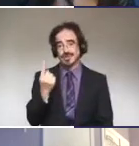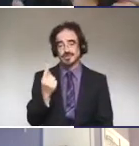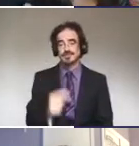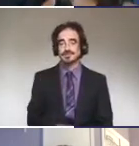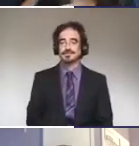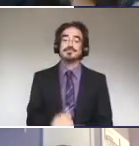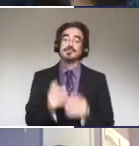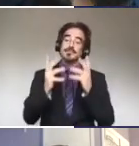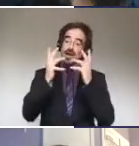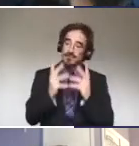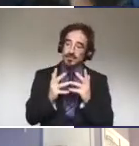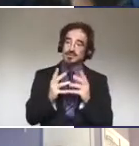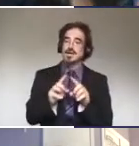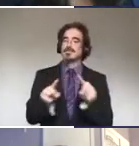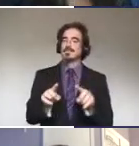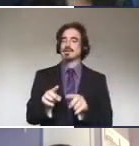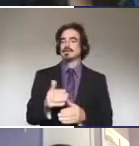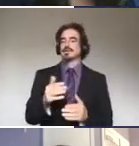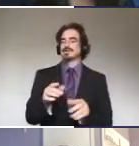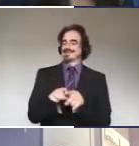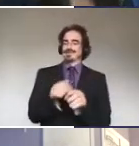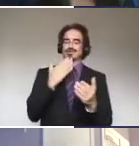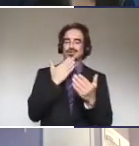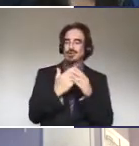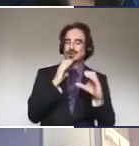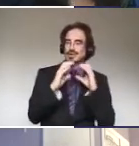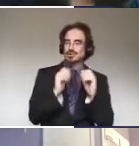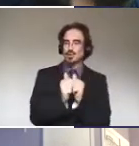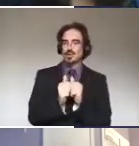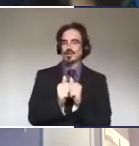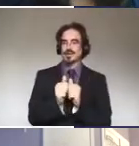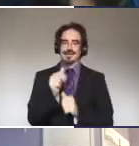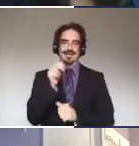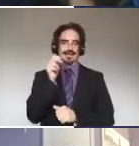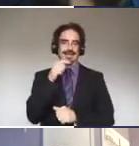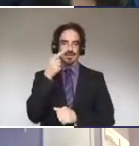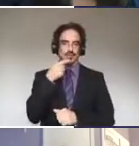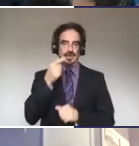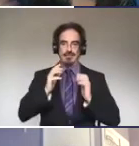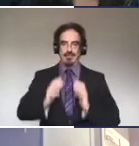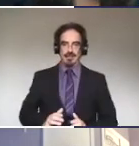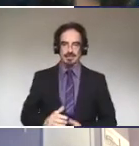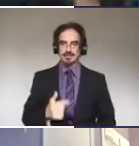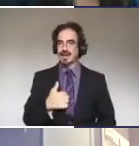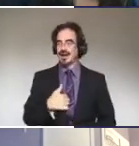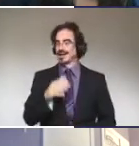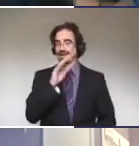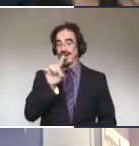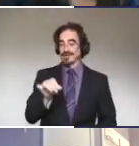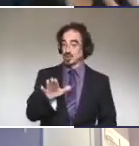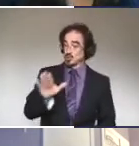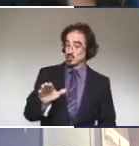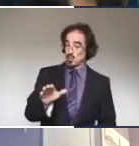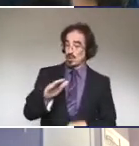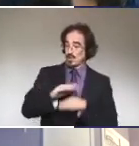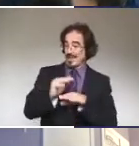just like good communication strategies with your hearing clients. I never asked, you know, is your pet eating and drinking?